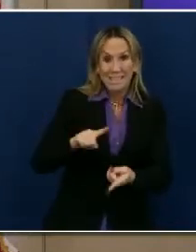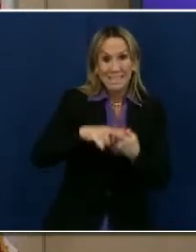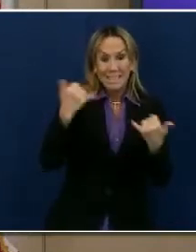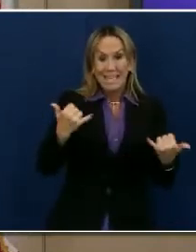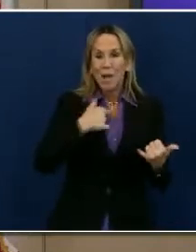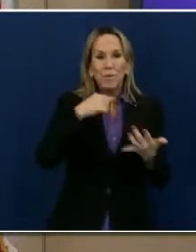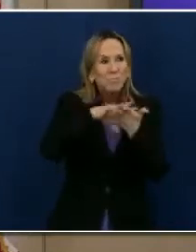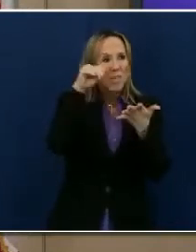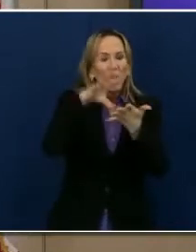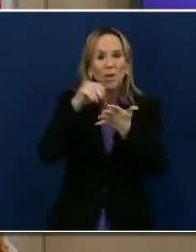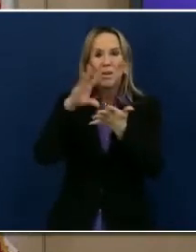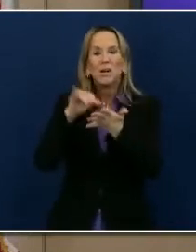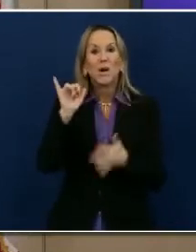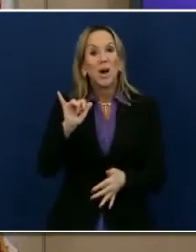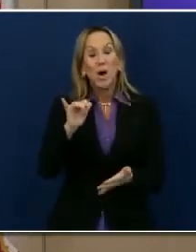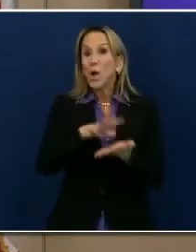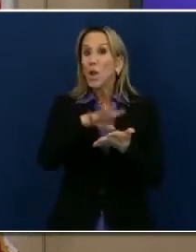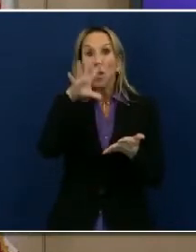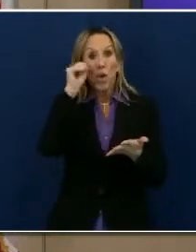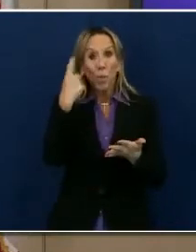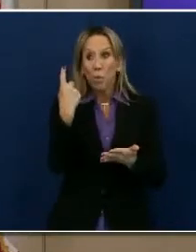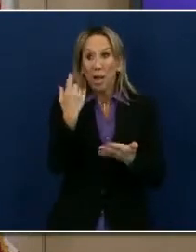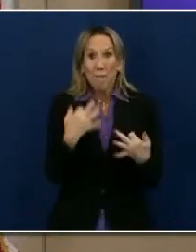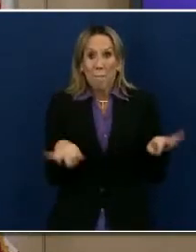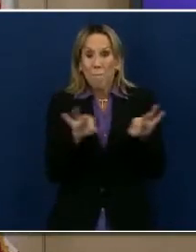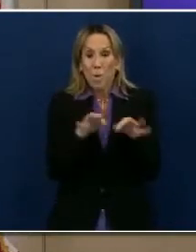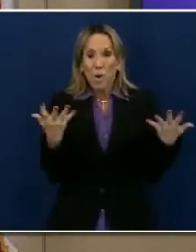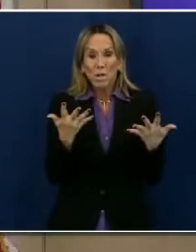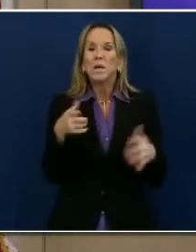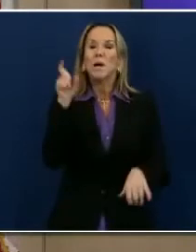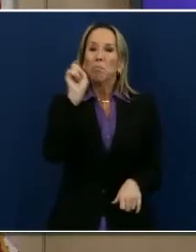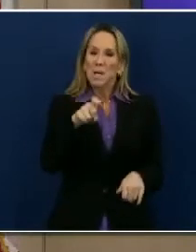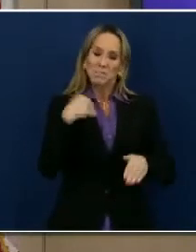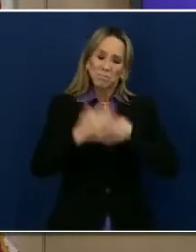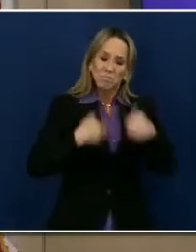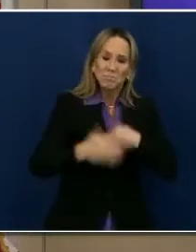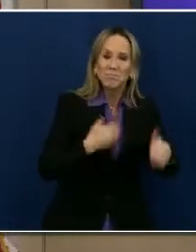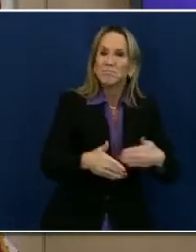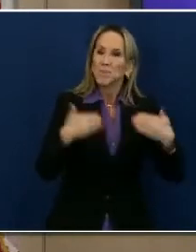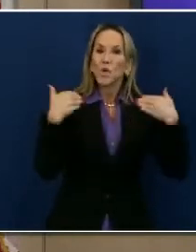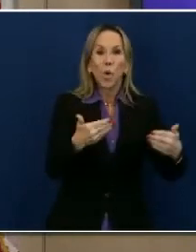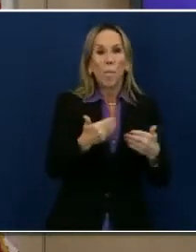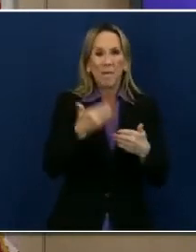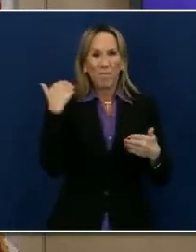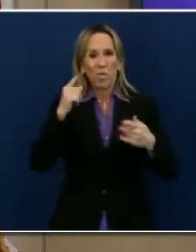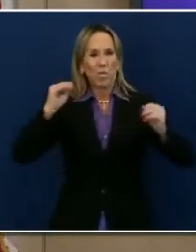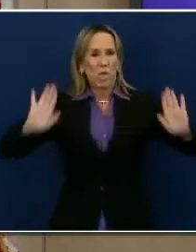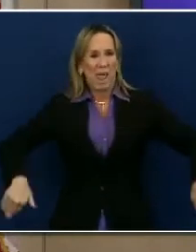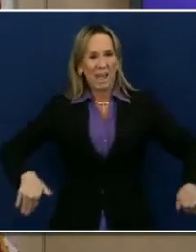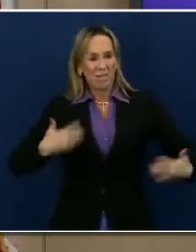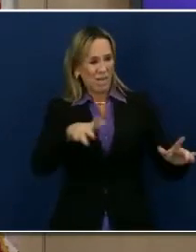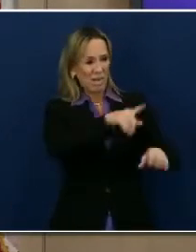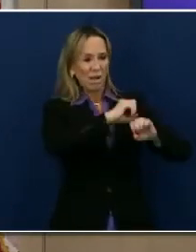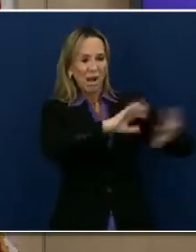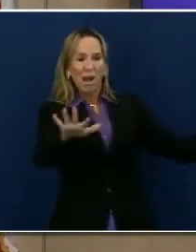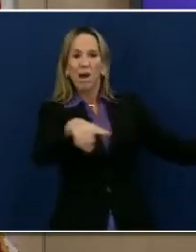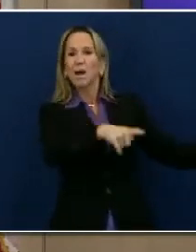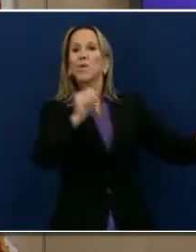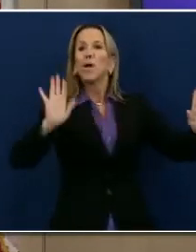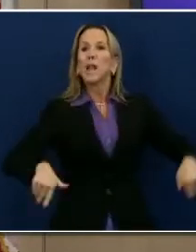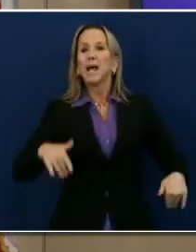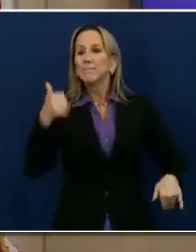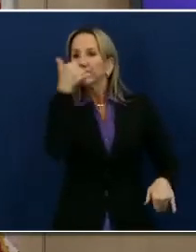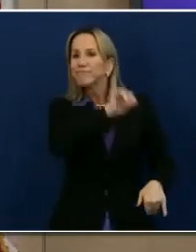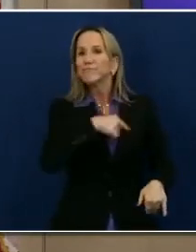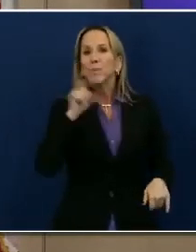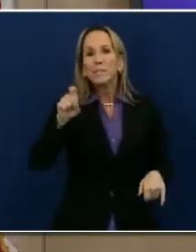lessons that's been learned is that you have to take action before it is painfully obvious and clear that you must. The reality is we have not overwhelmed our health